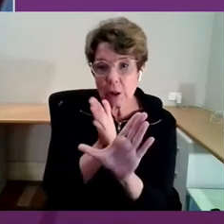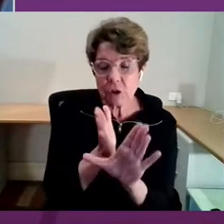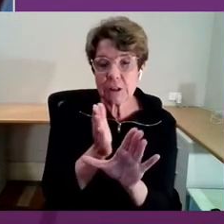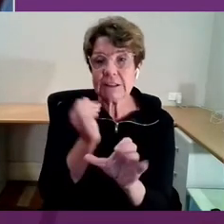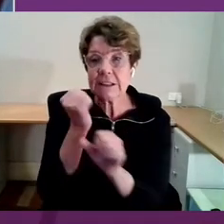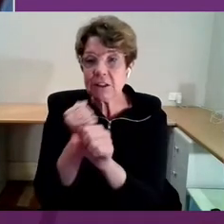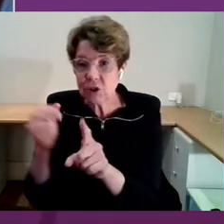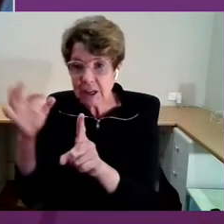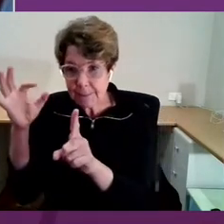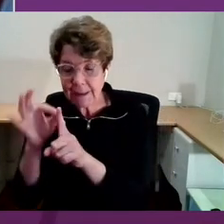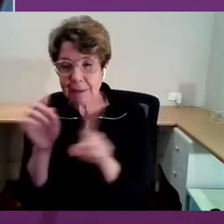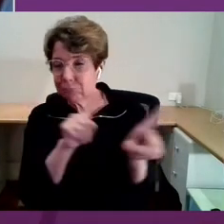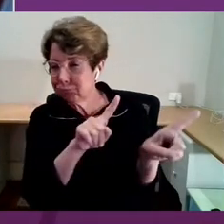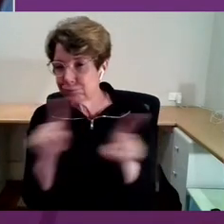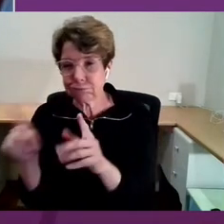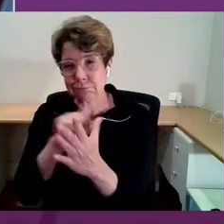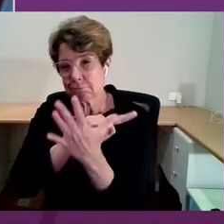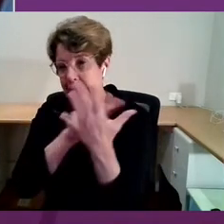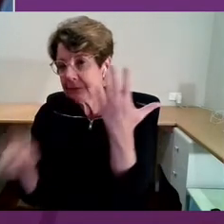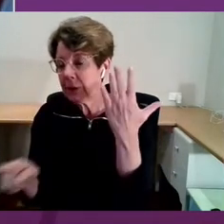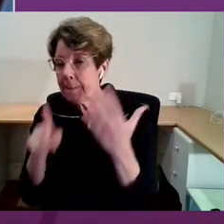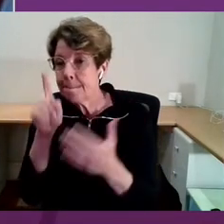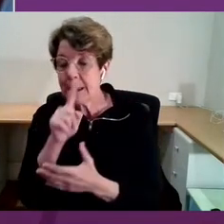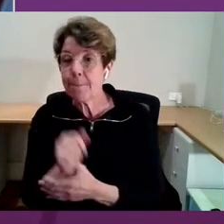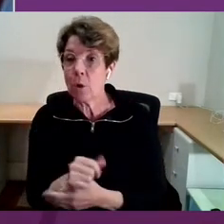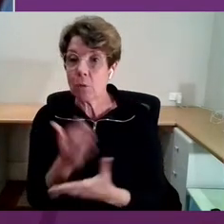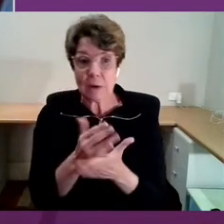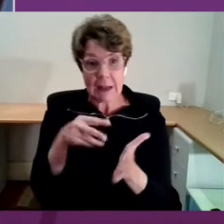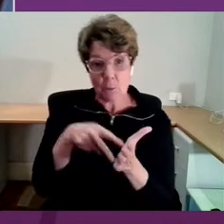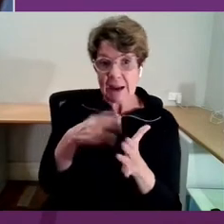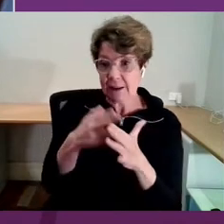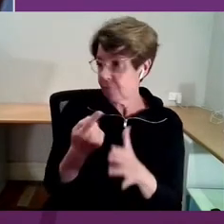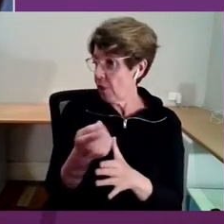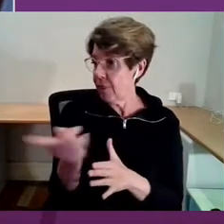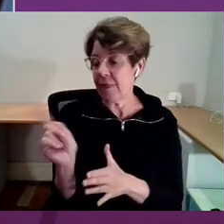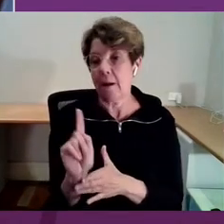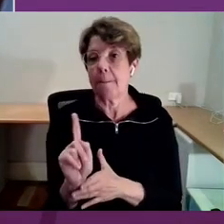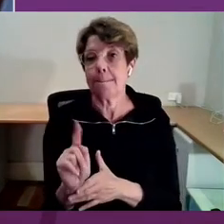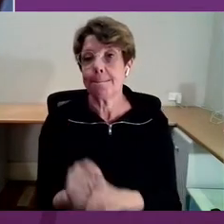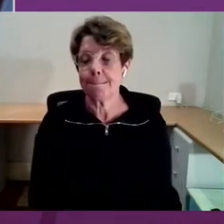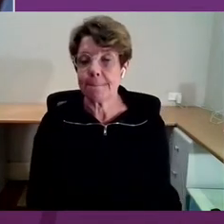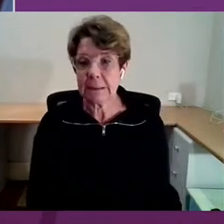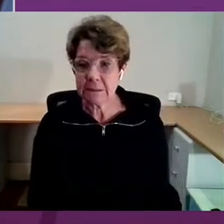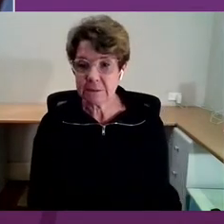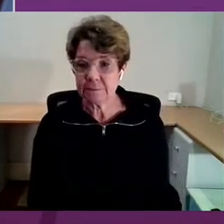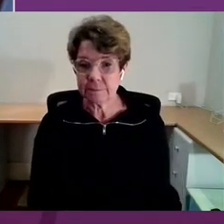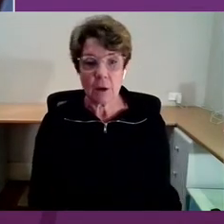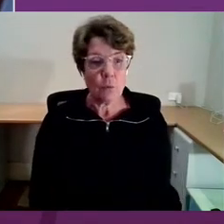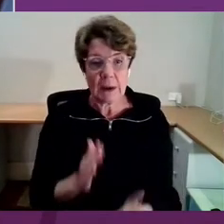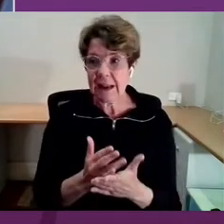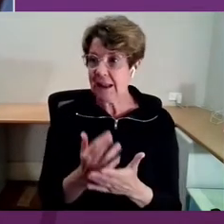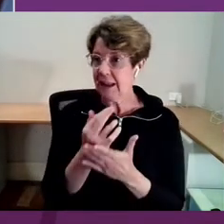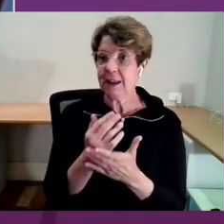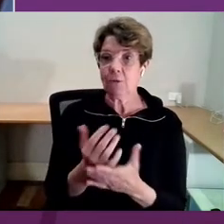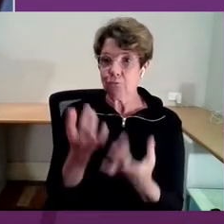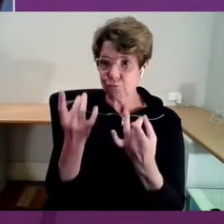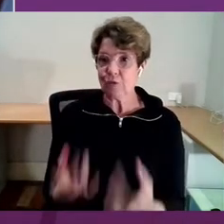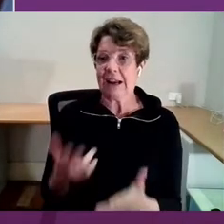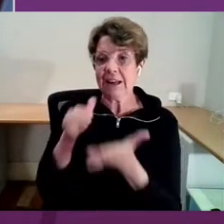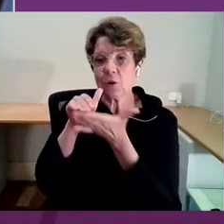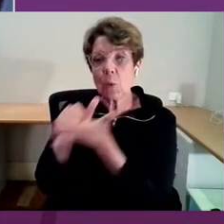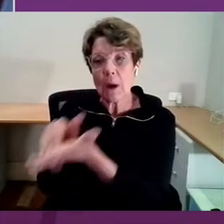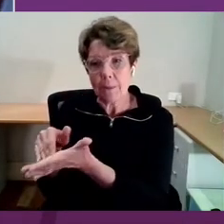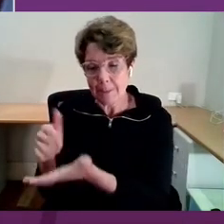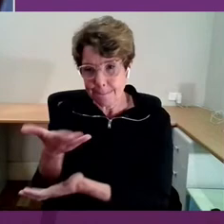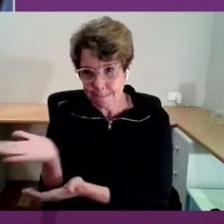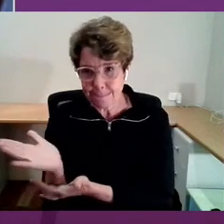raft of people there, imminent, waiting for them, accessible and available to help them. By the end of the